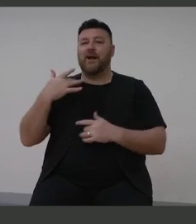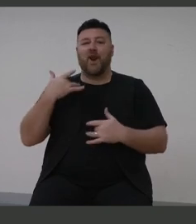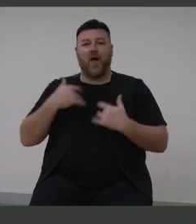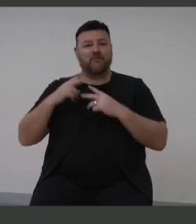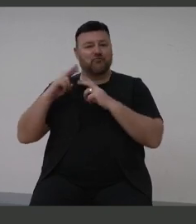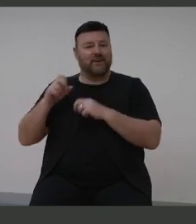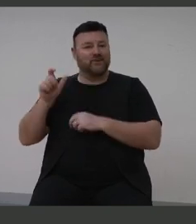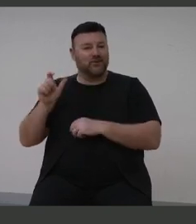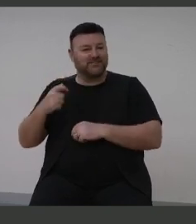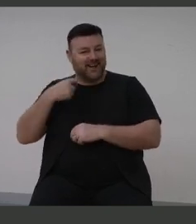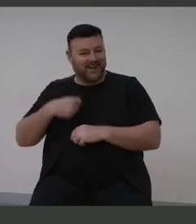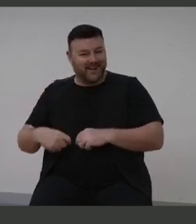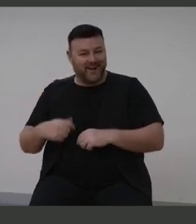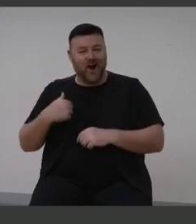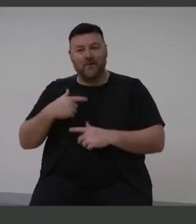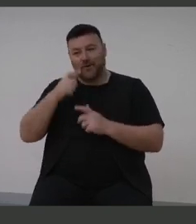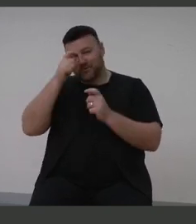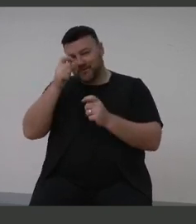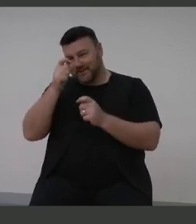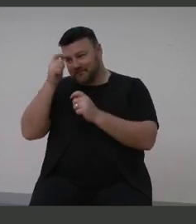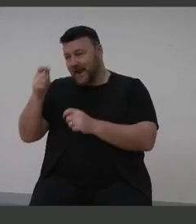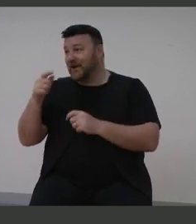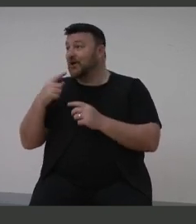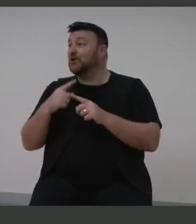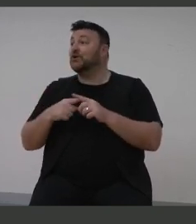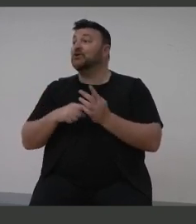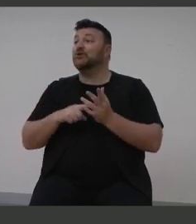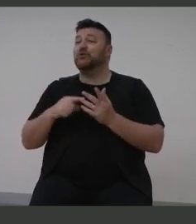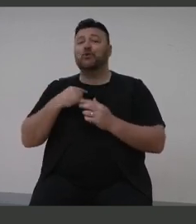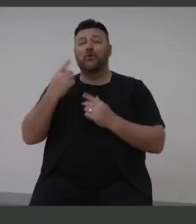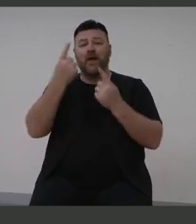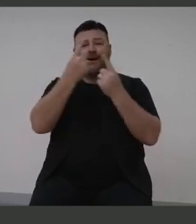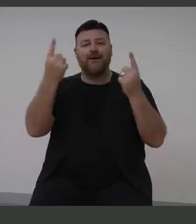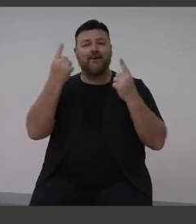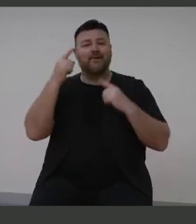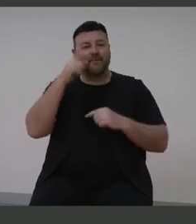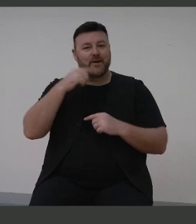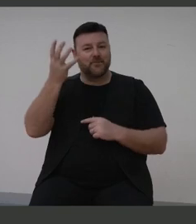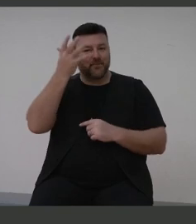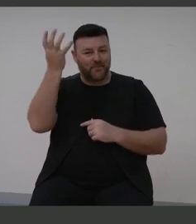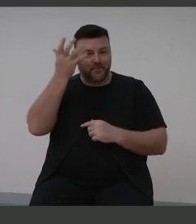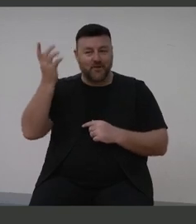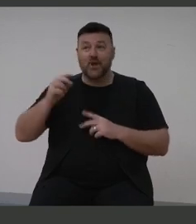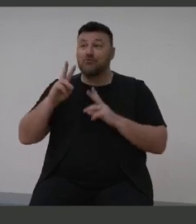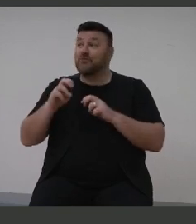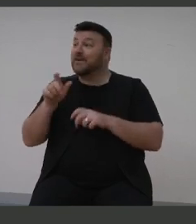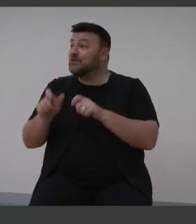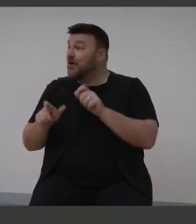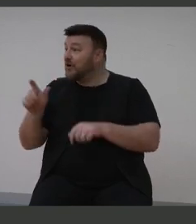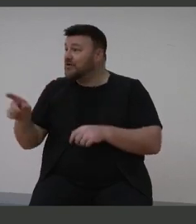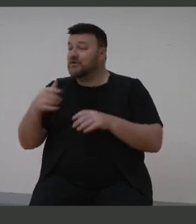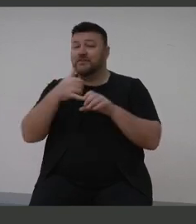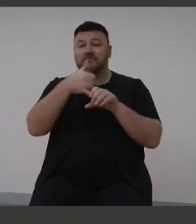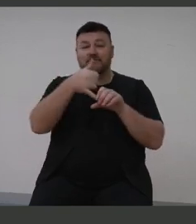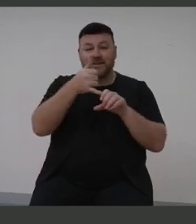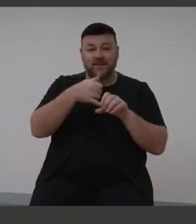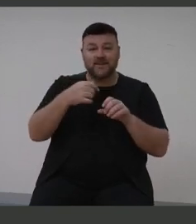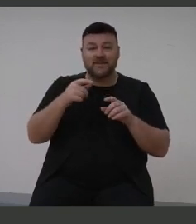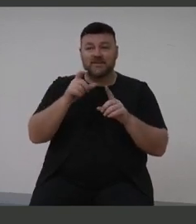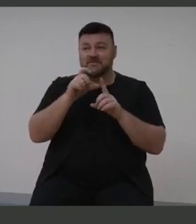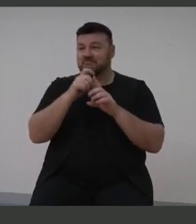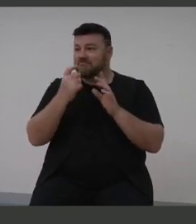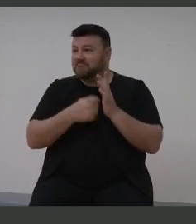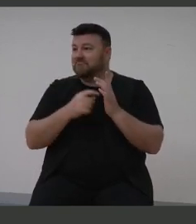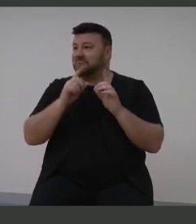as an academic, I'd like to pay my respects to the academics in the room, the researchers in the room, the clinicians in the room, who,